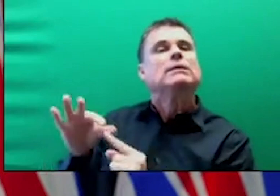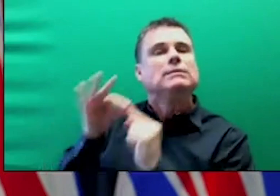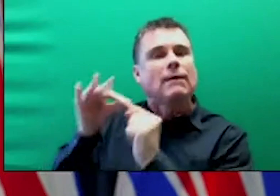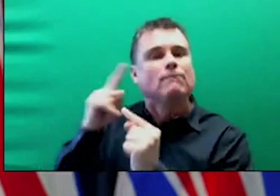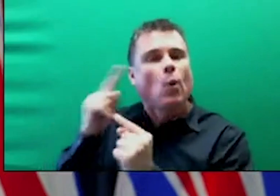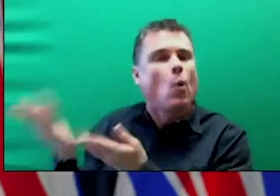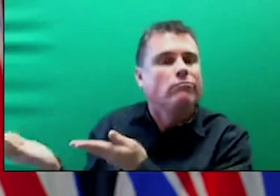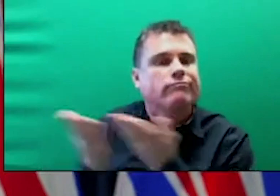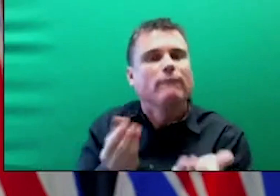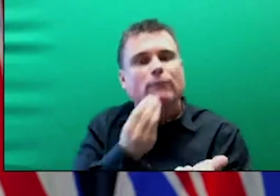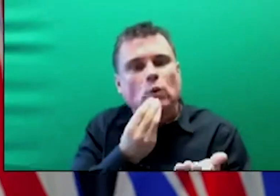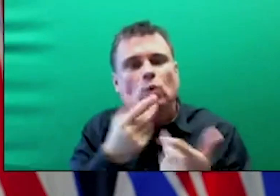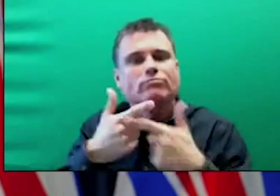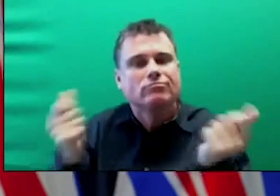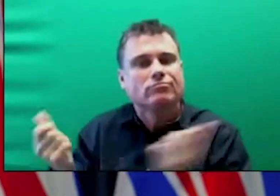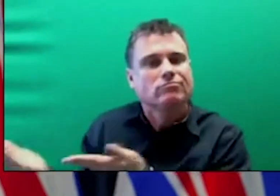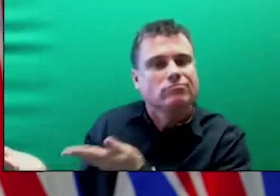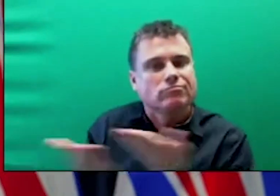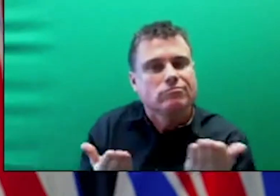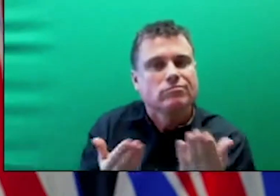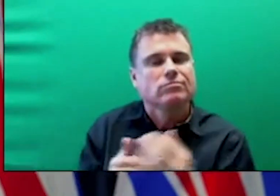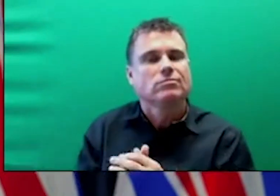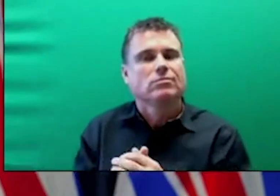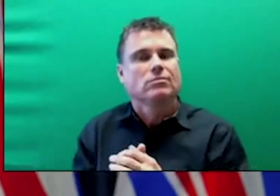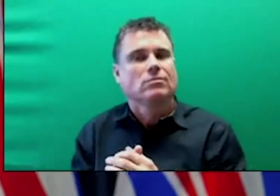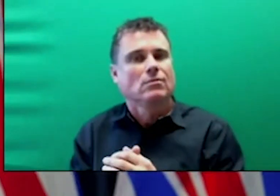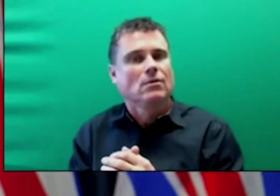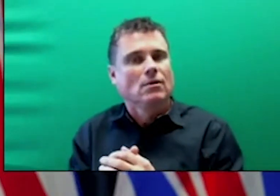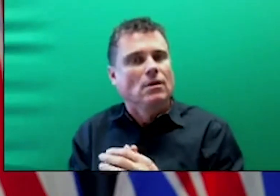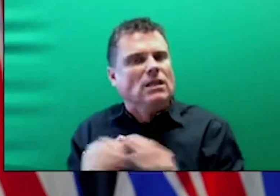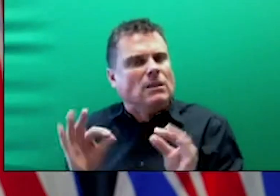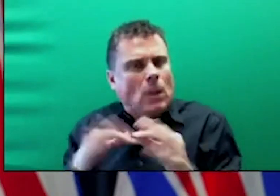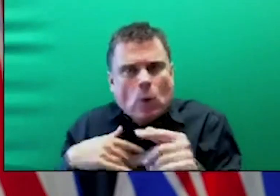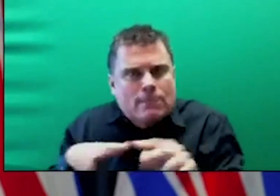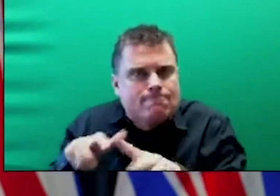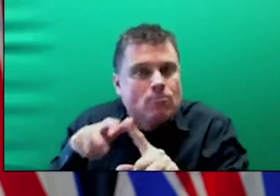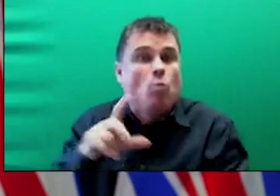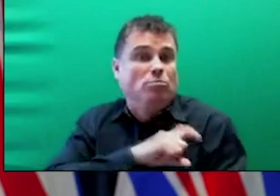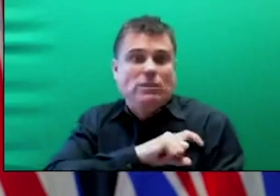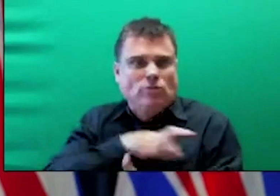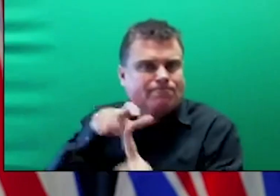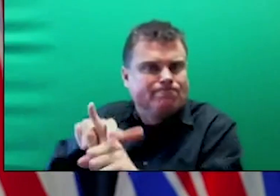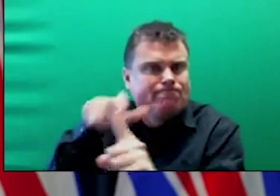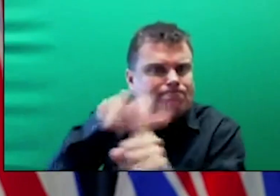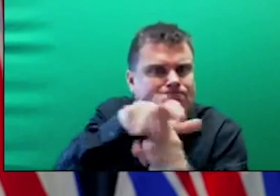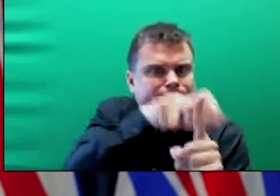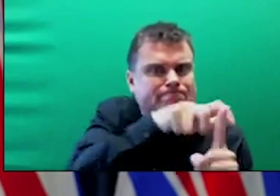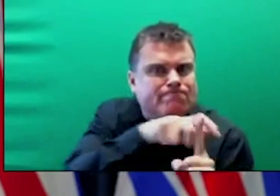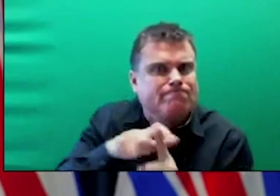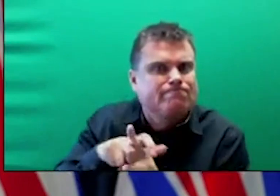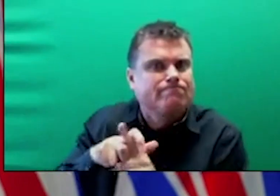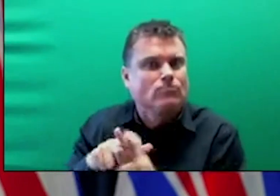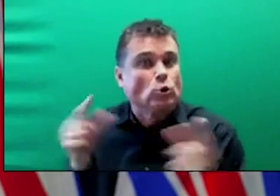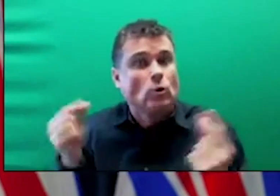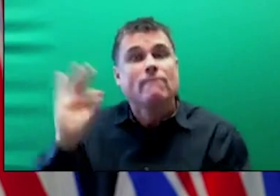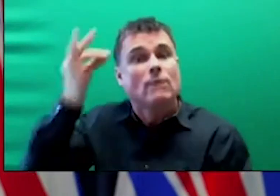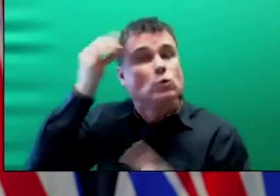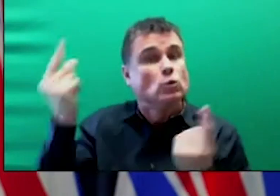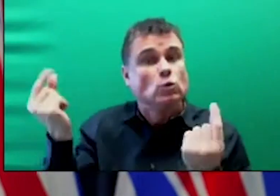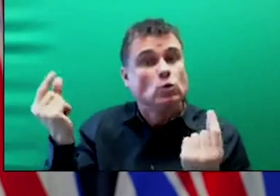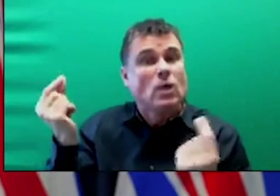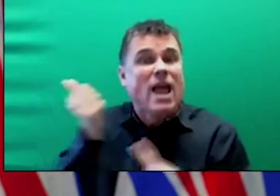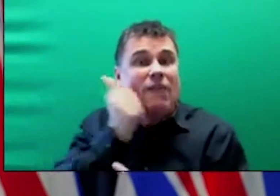view. We announced last week our vaccine plan that involves addressing the challenges by vulnerability